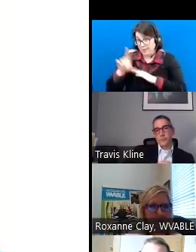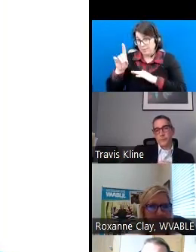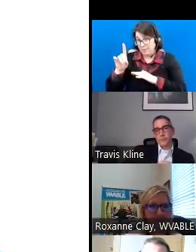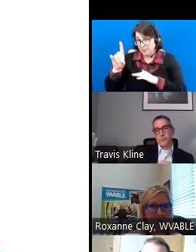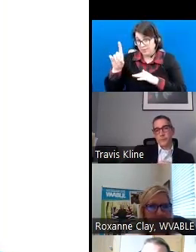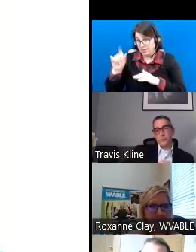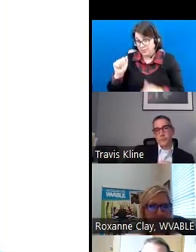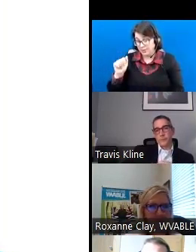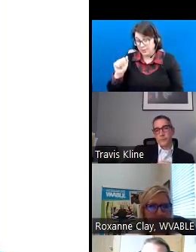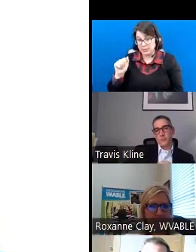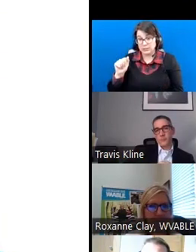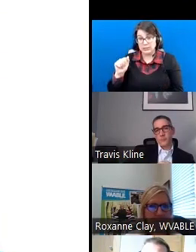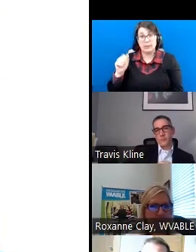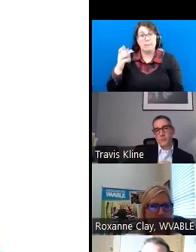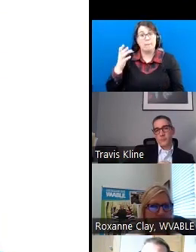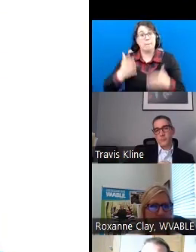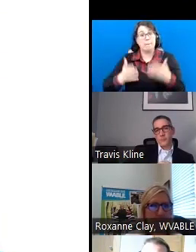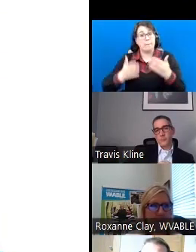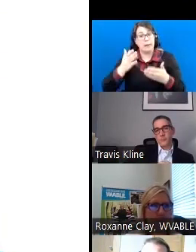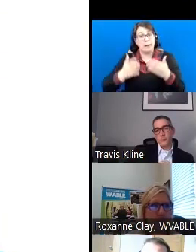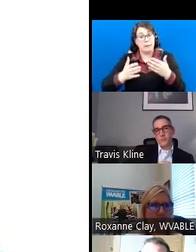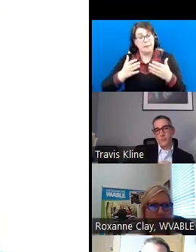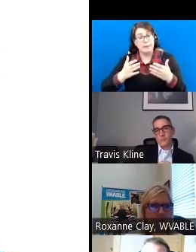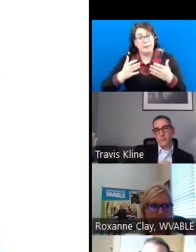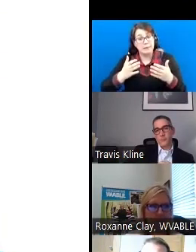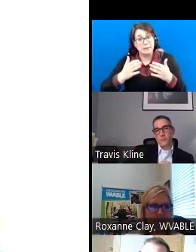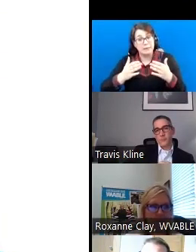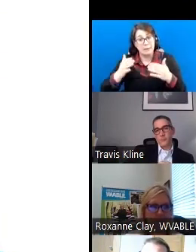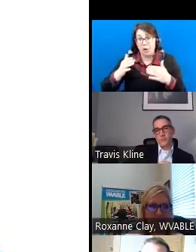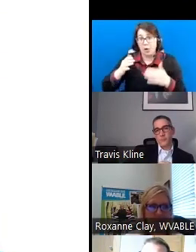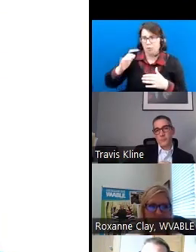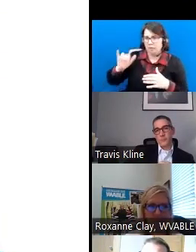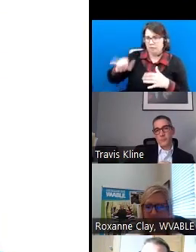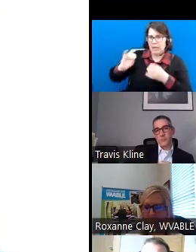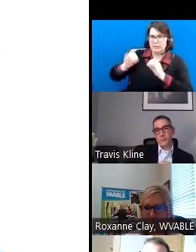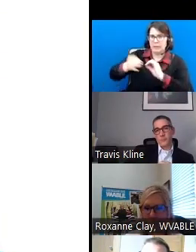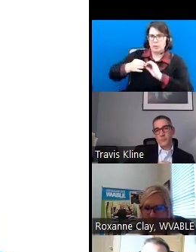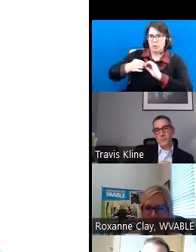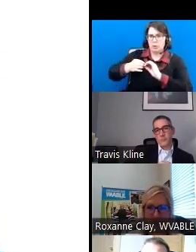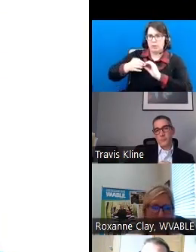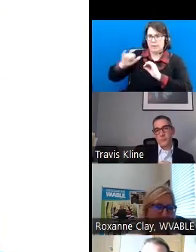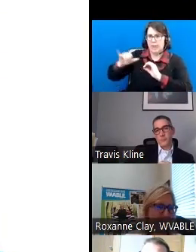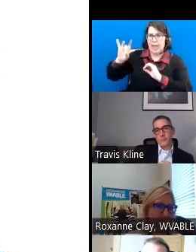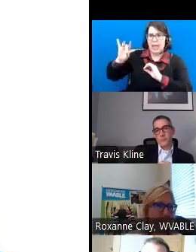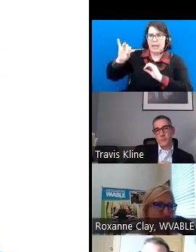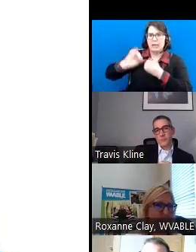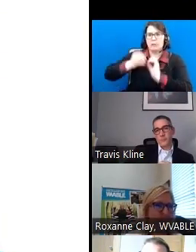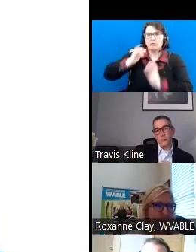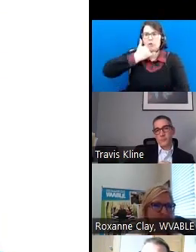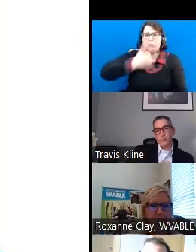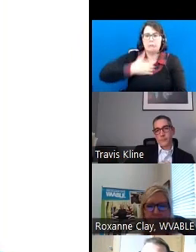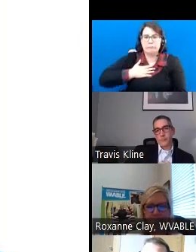And we might find it, we actually. Well, number is, that 80 number is wrong. Yeah.